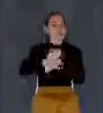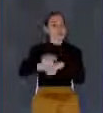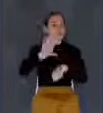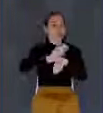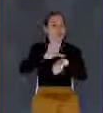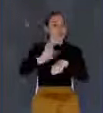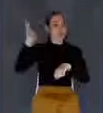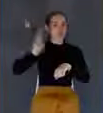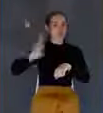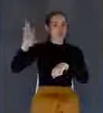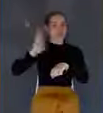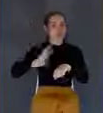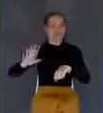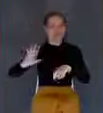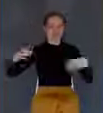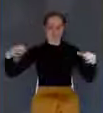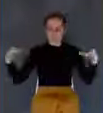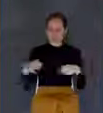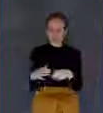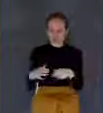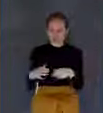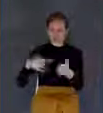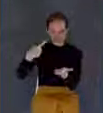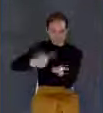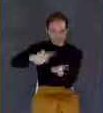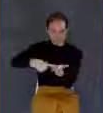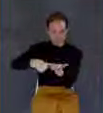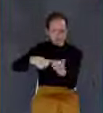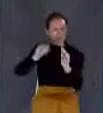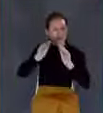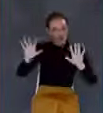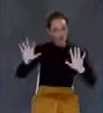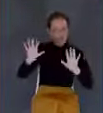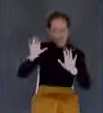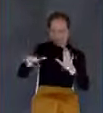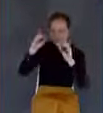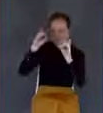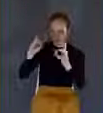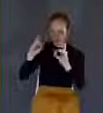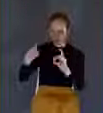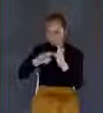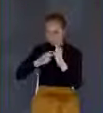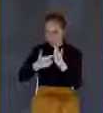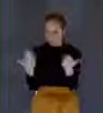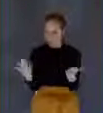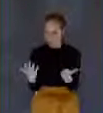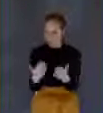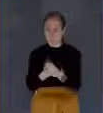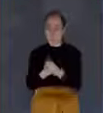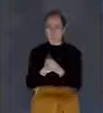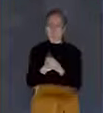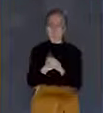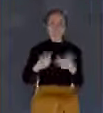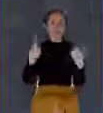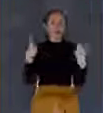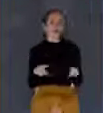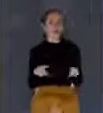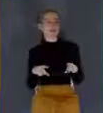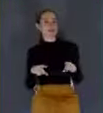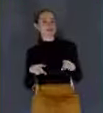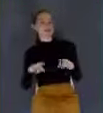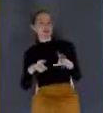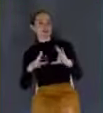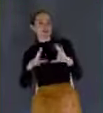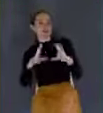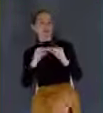and to clarify this doctrine. And this happened at the Council of Chalcedon where they said, and they gave the